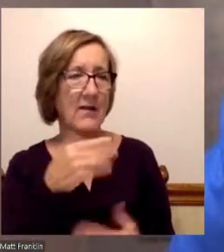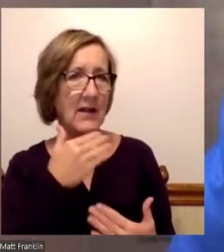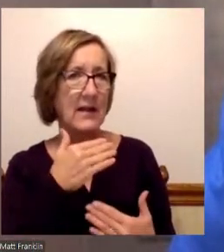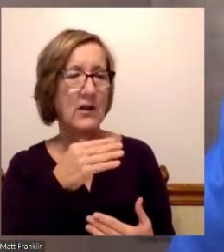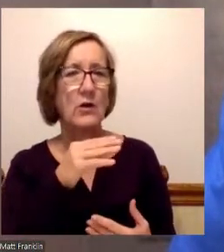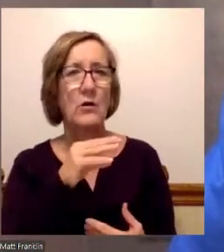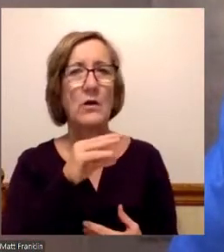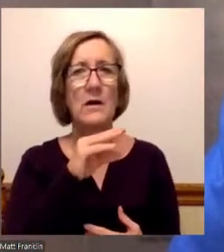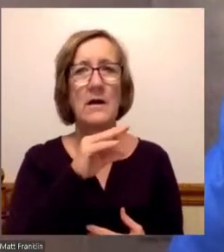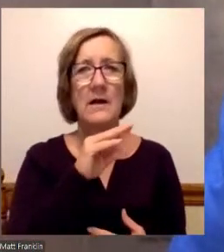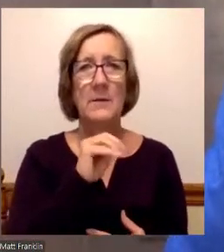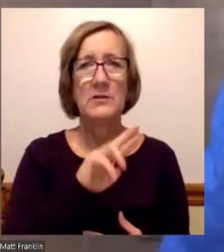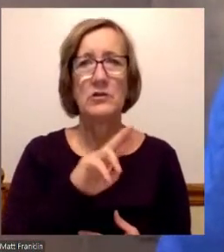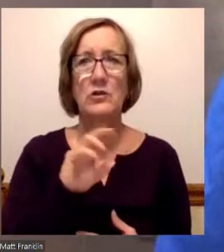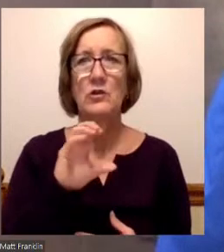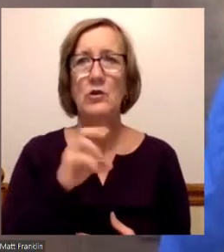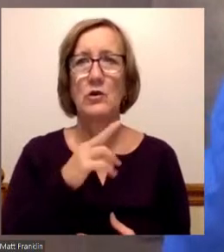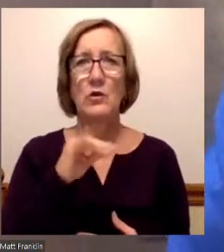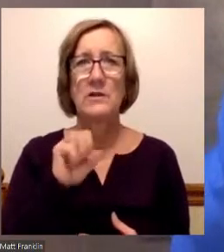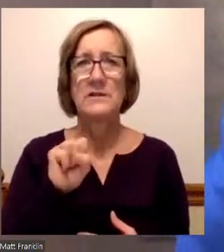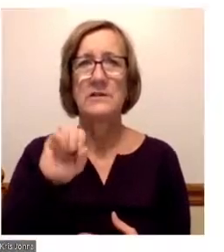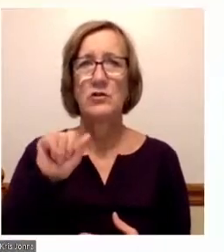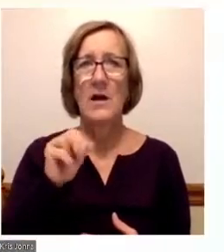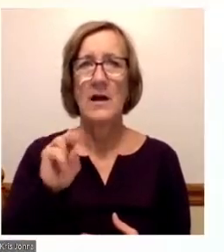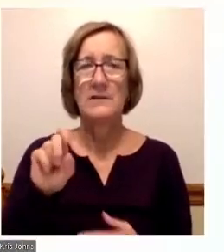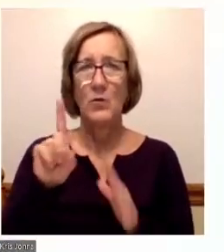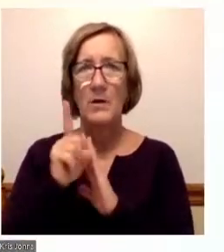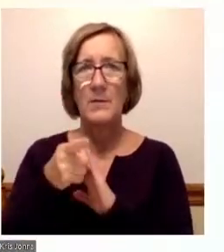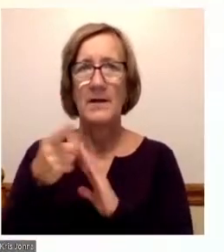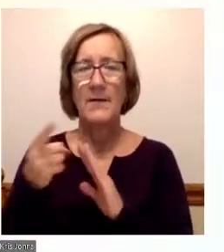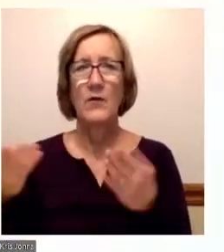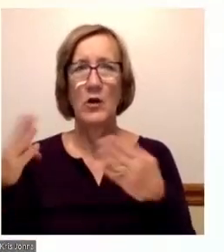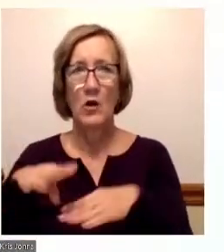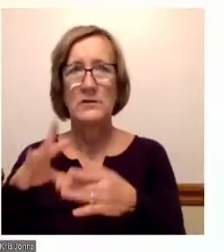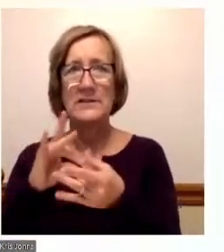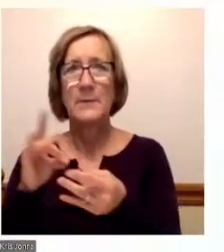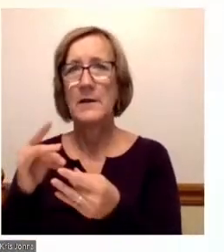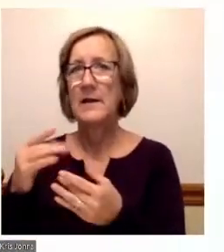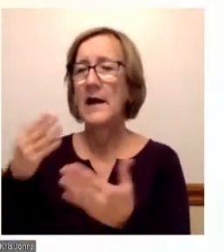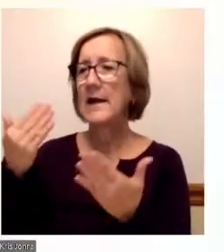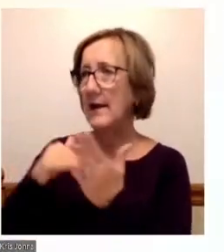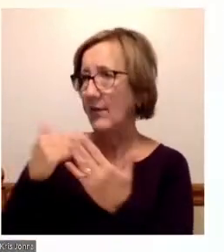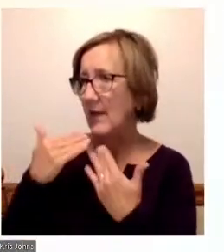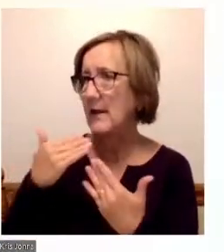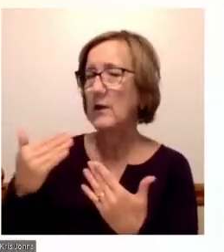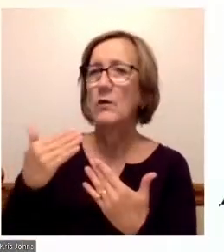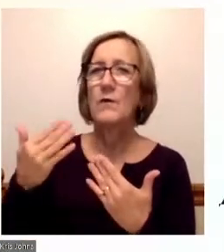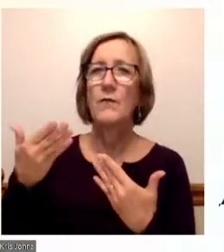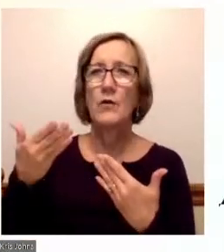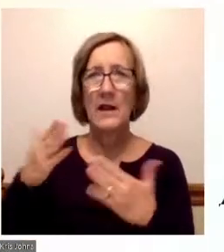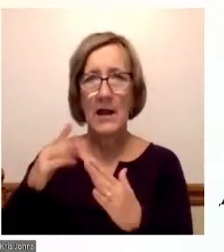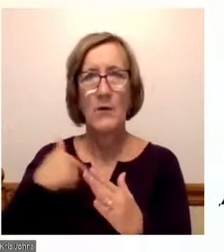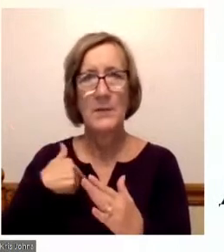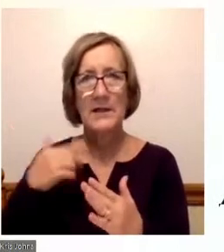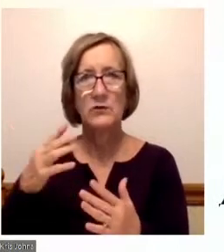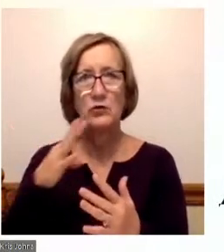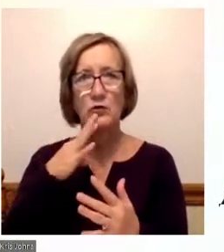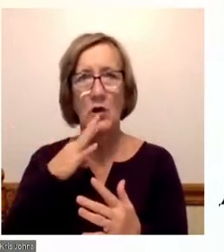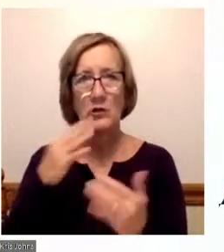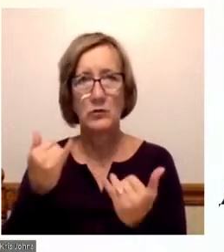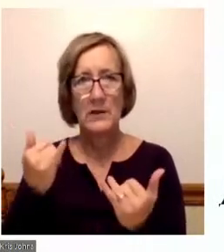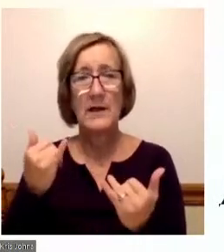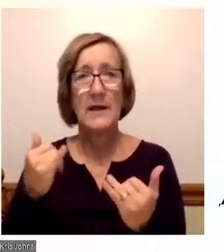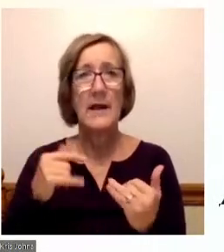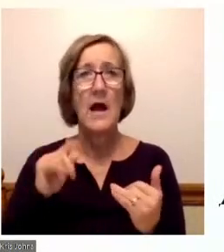have one minute for your closing statement. Again, thank you very much for the opportunity to participate in today's forum. Our community is blessed to have